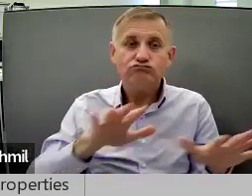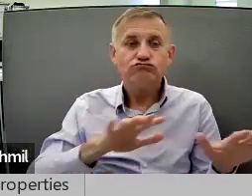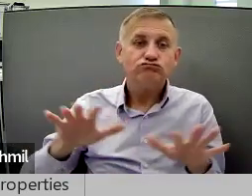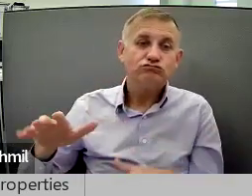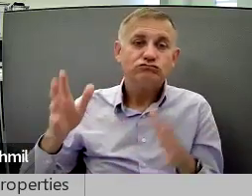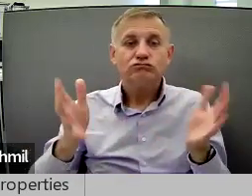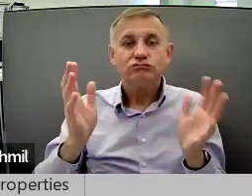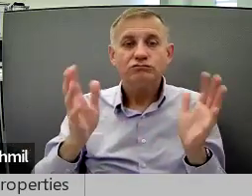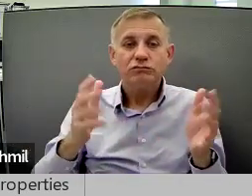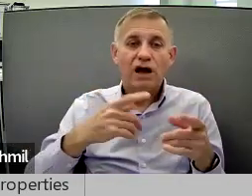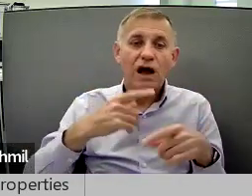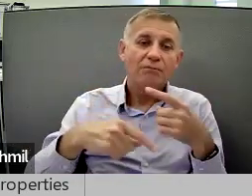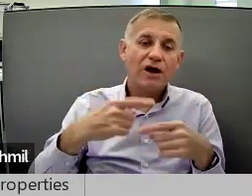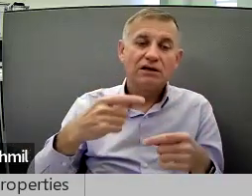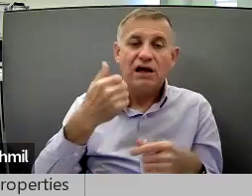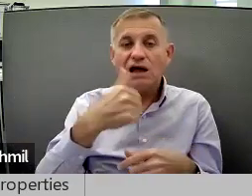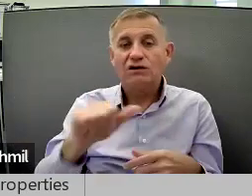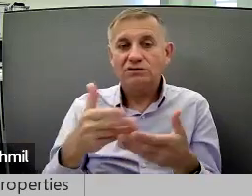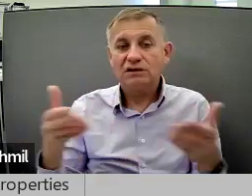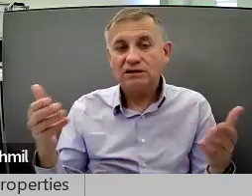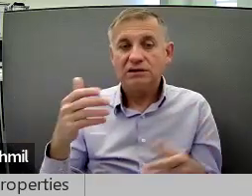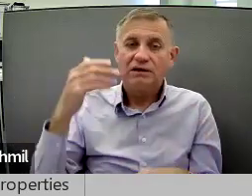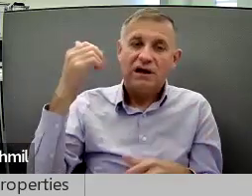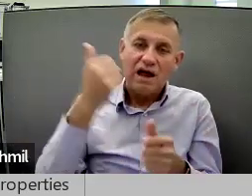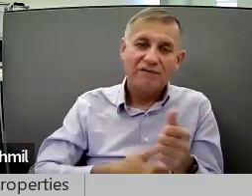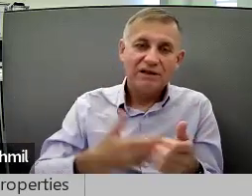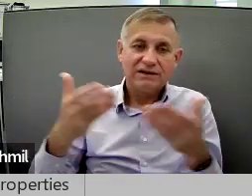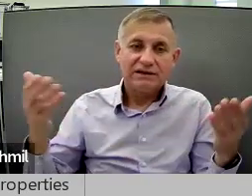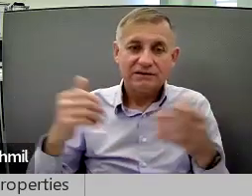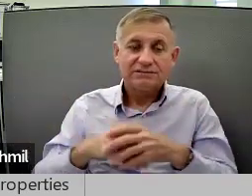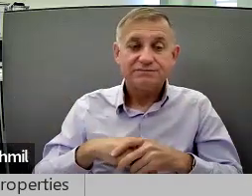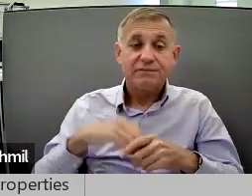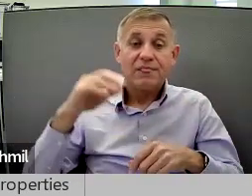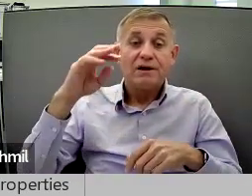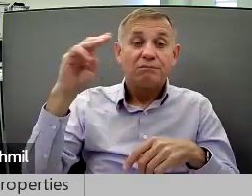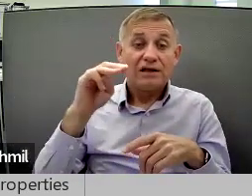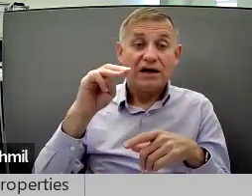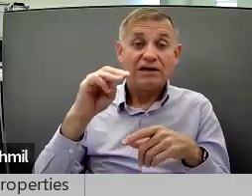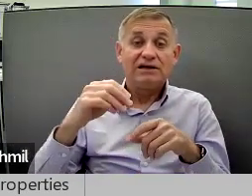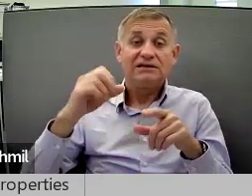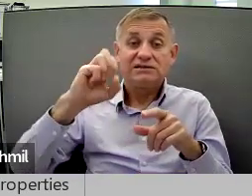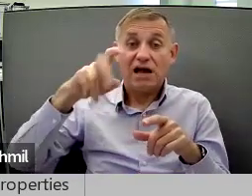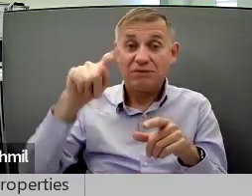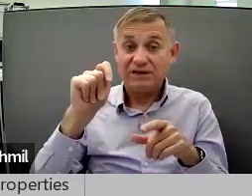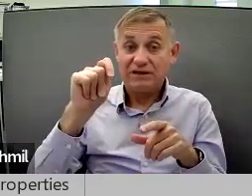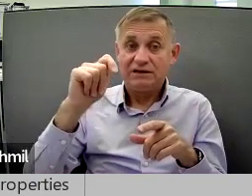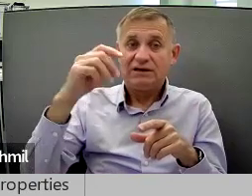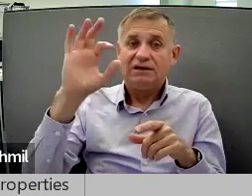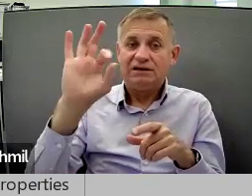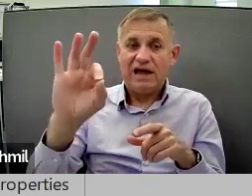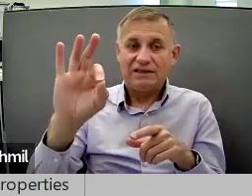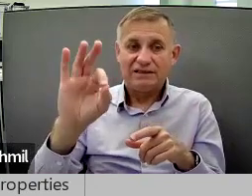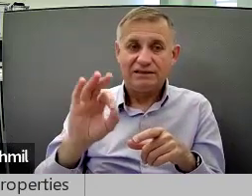us for a casual chat about anything and everything. Mondays, starting